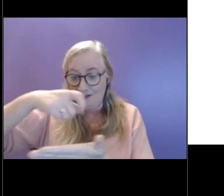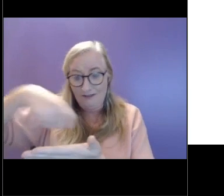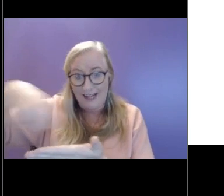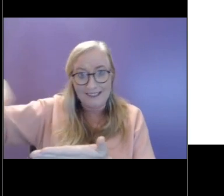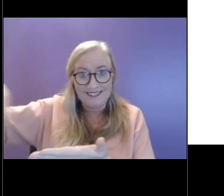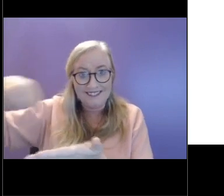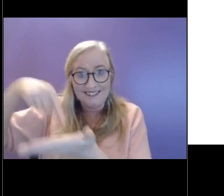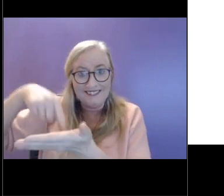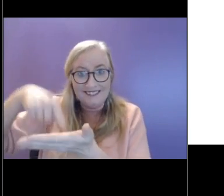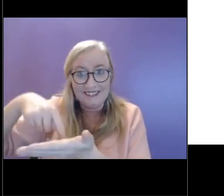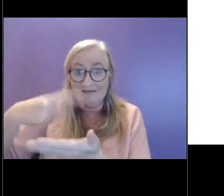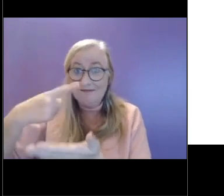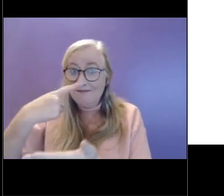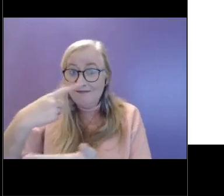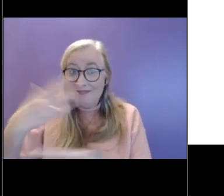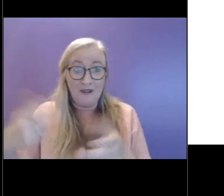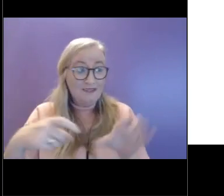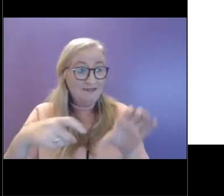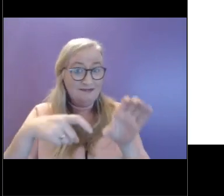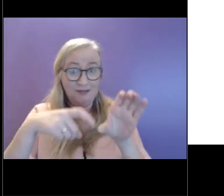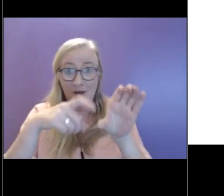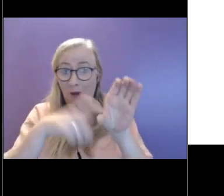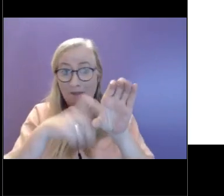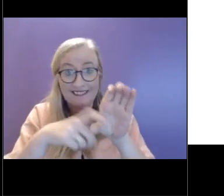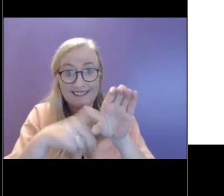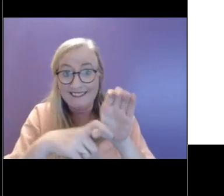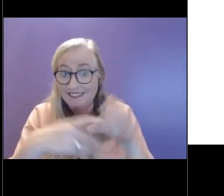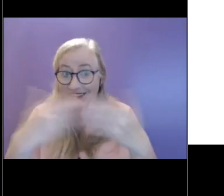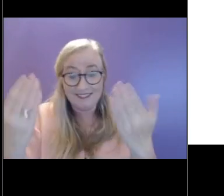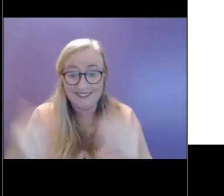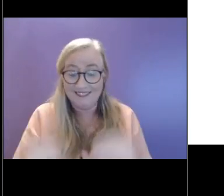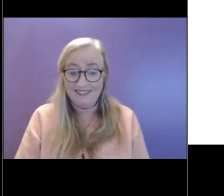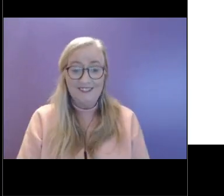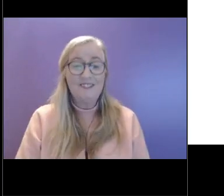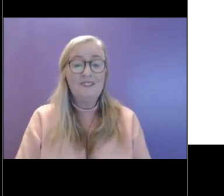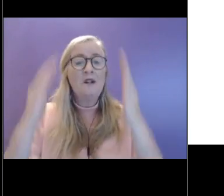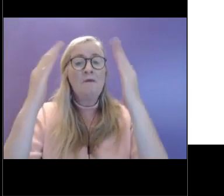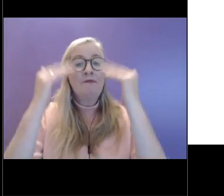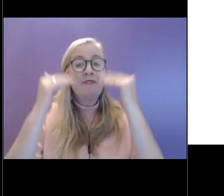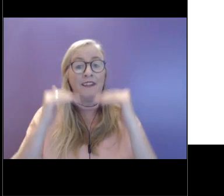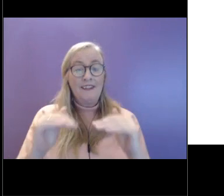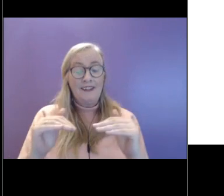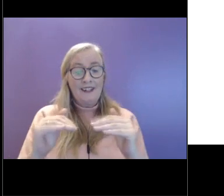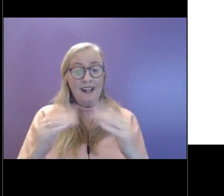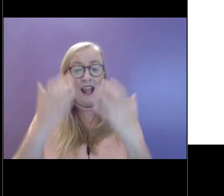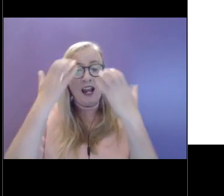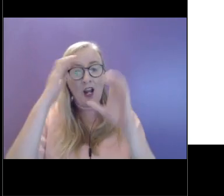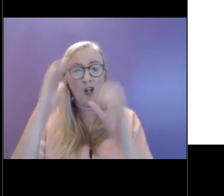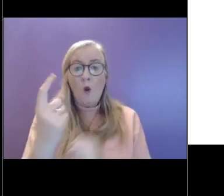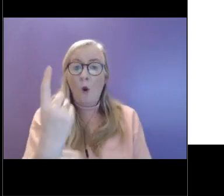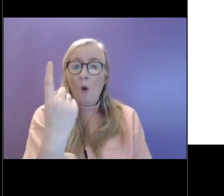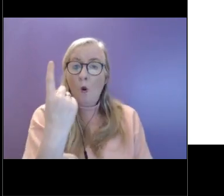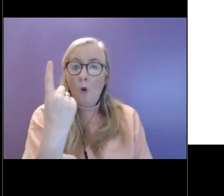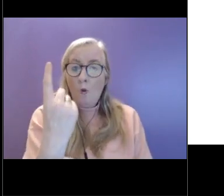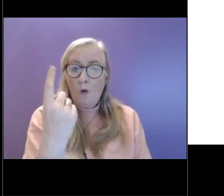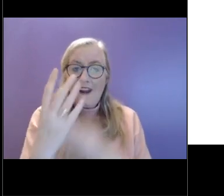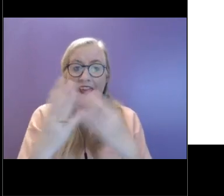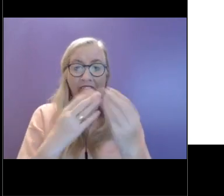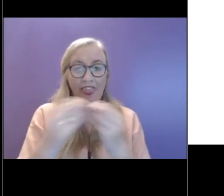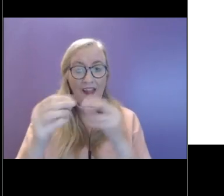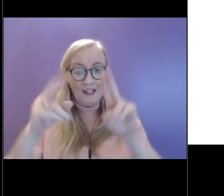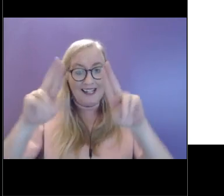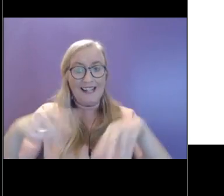Your cup of tea, whatever it is. And then acknowledging one thing that you can taste.